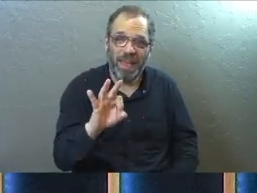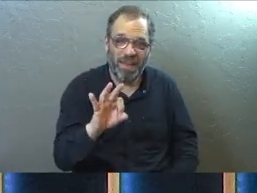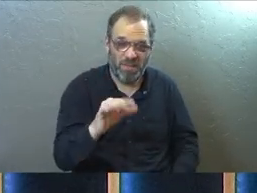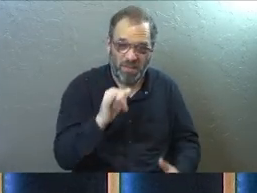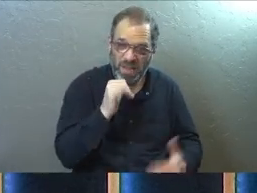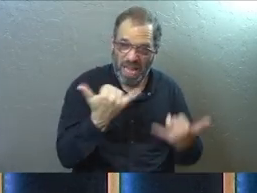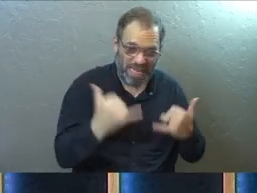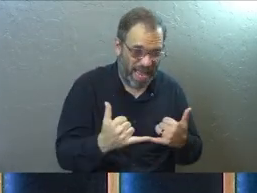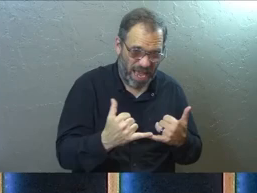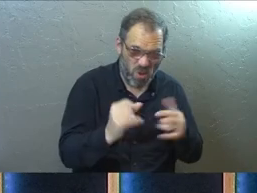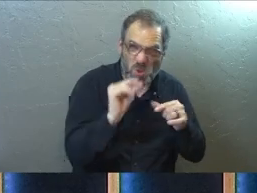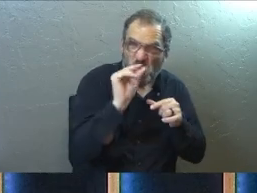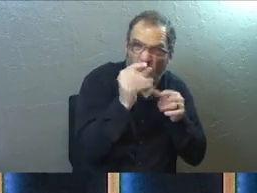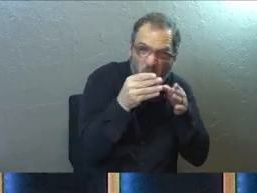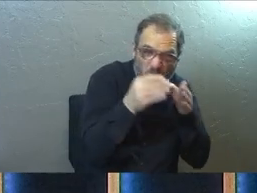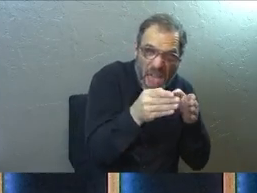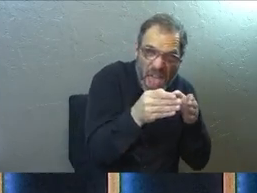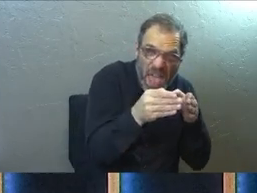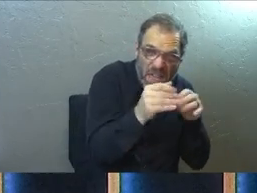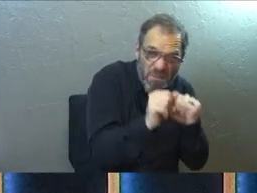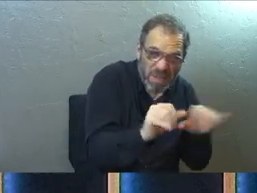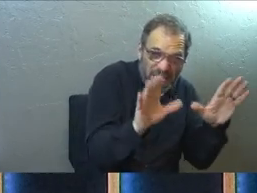small ways today, you won't then.